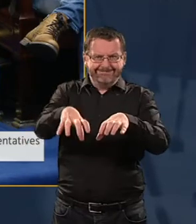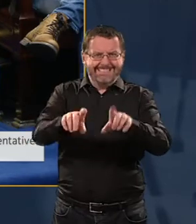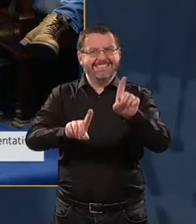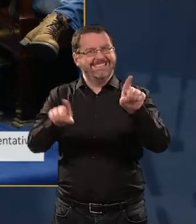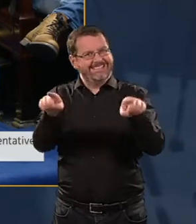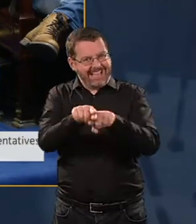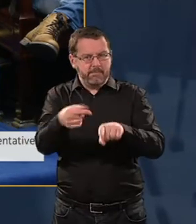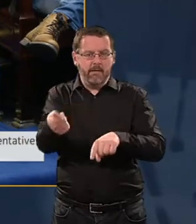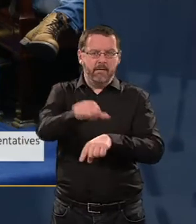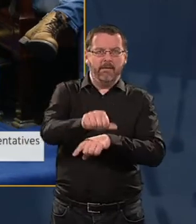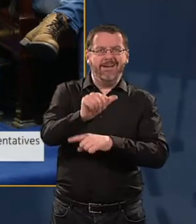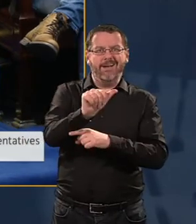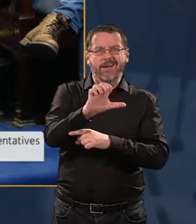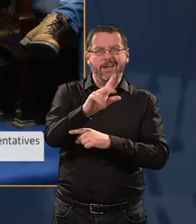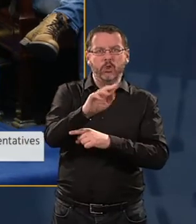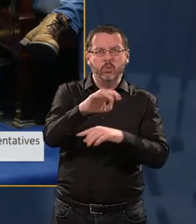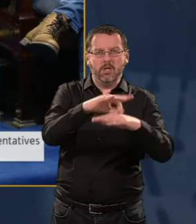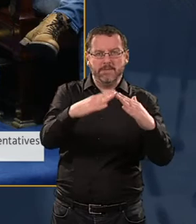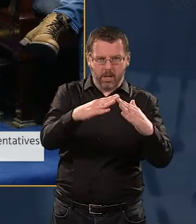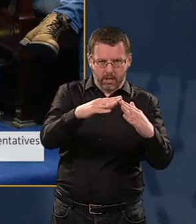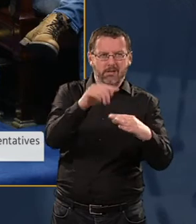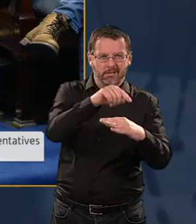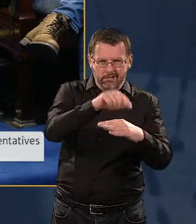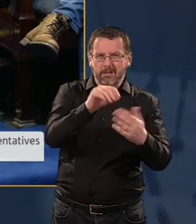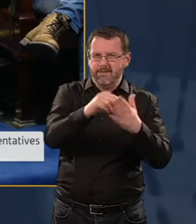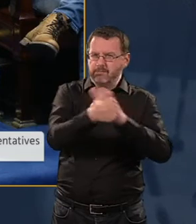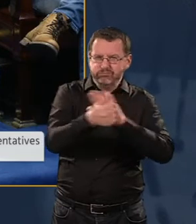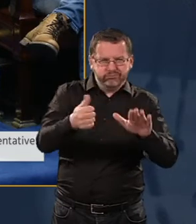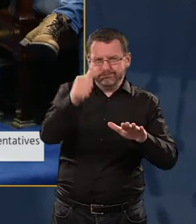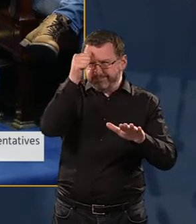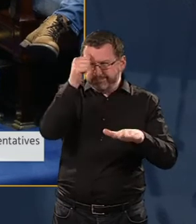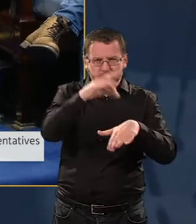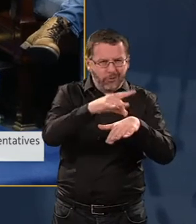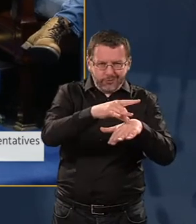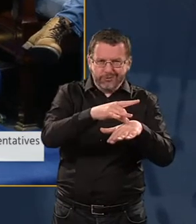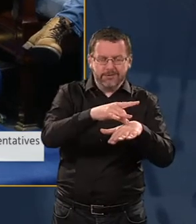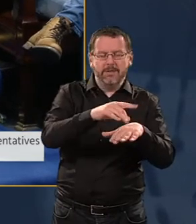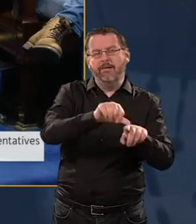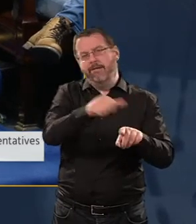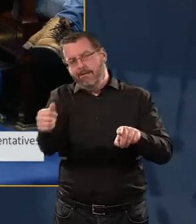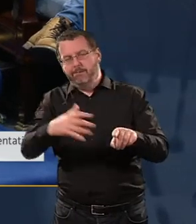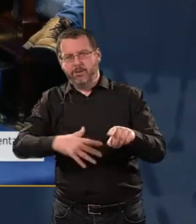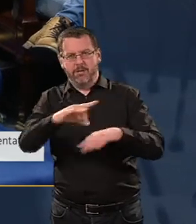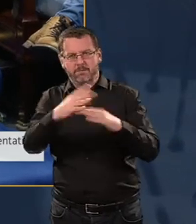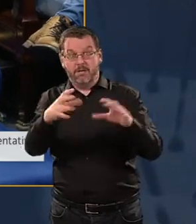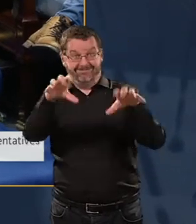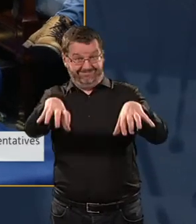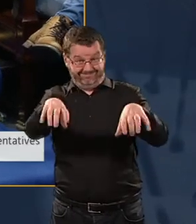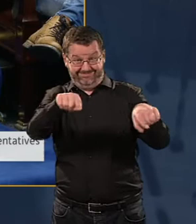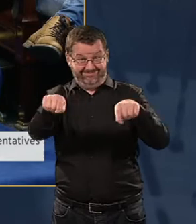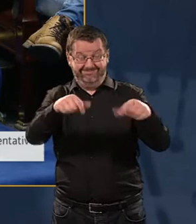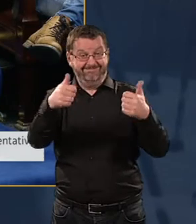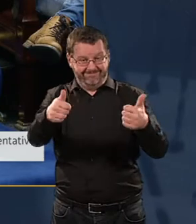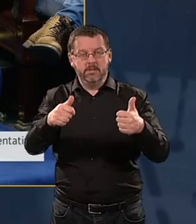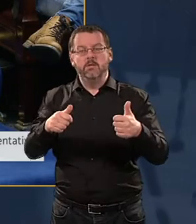as an acute hospital for all the necessary consultants and specialist care to be provided on site. That delay is